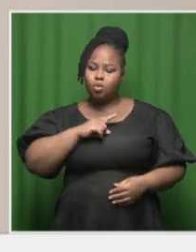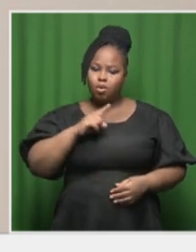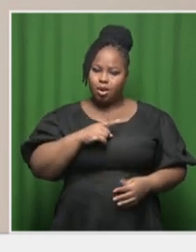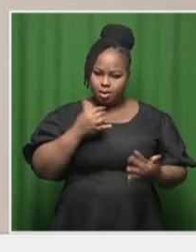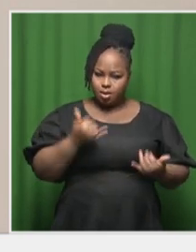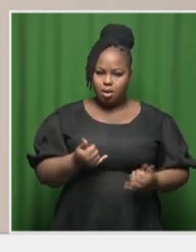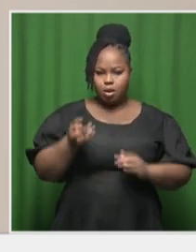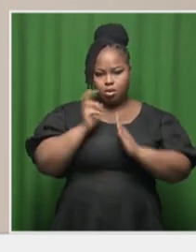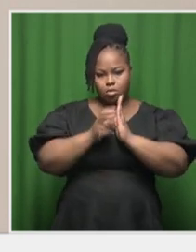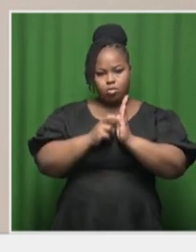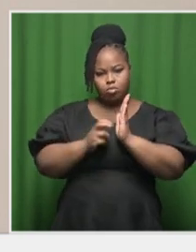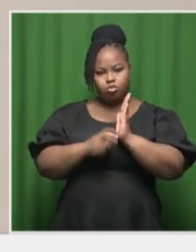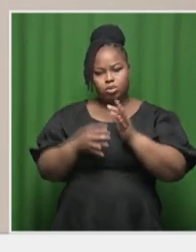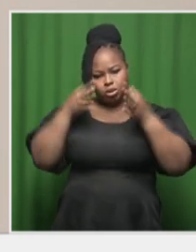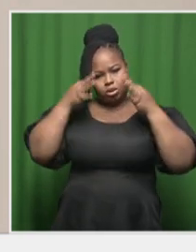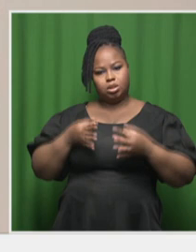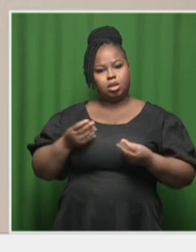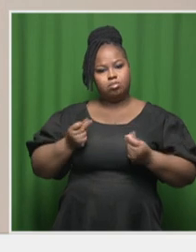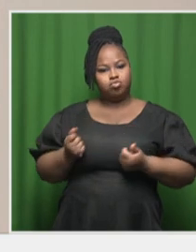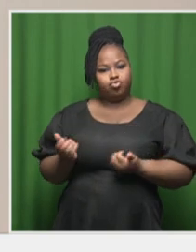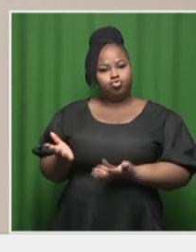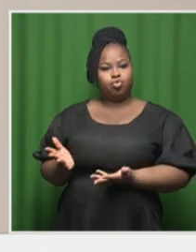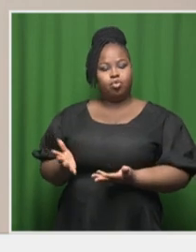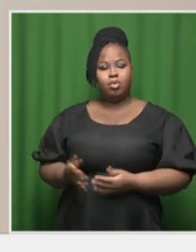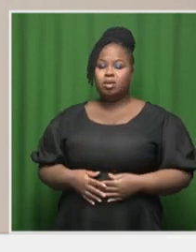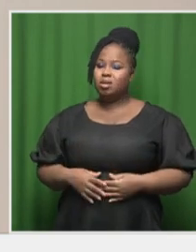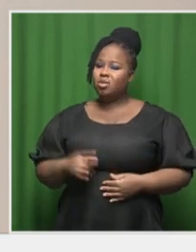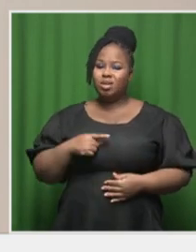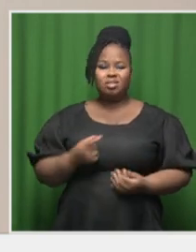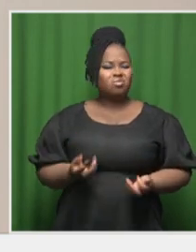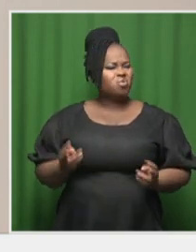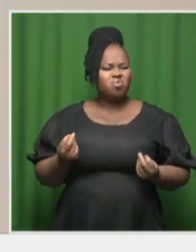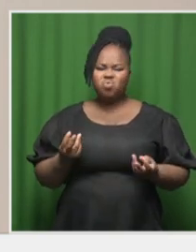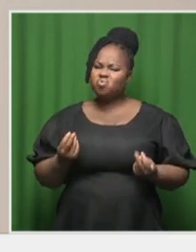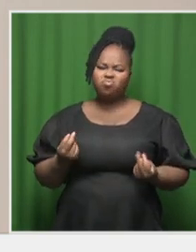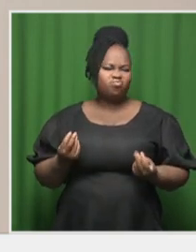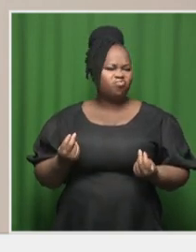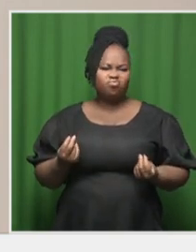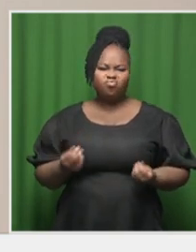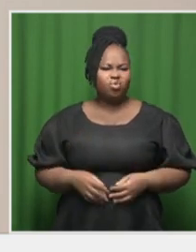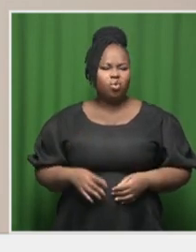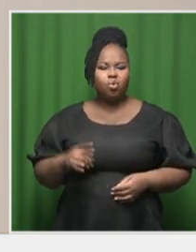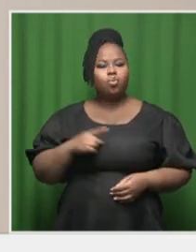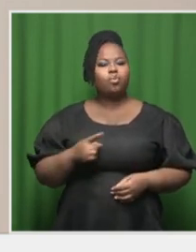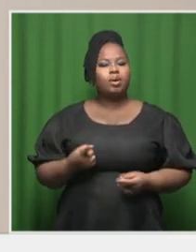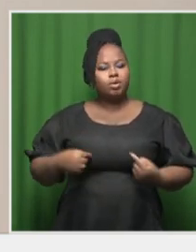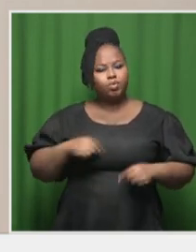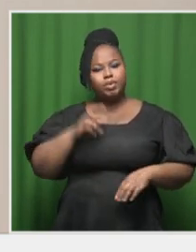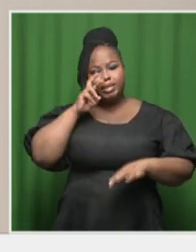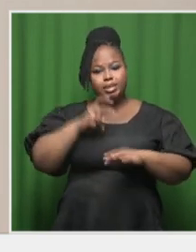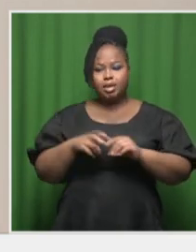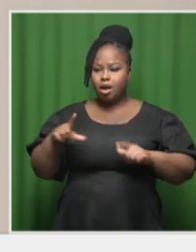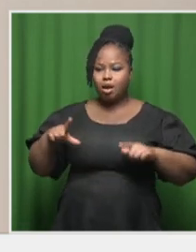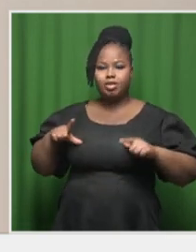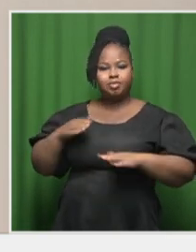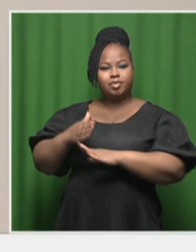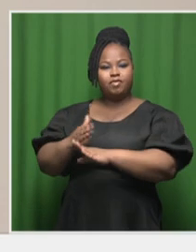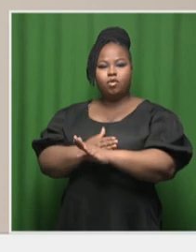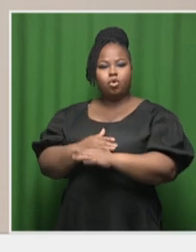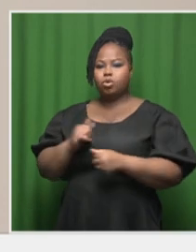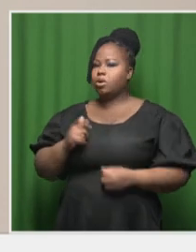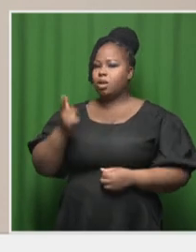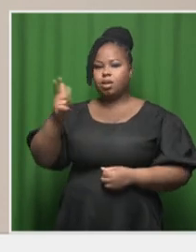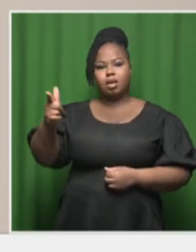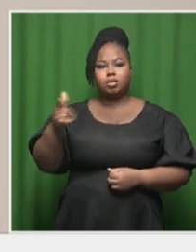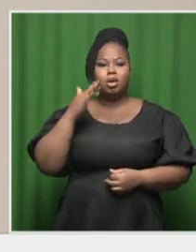put these rules in place. It is honestly nothing new. It's things that we need up front instead of needing them later